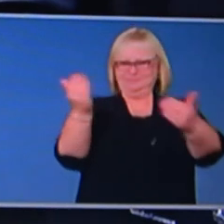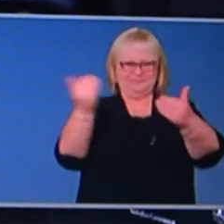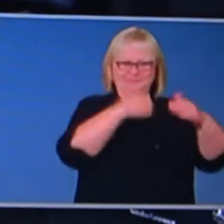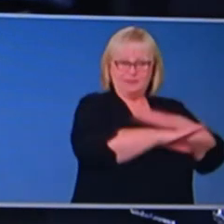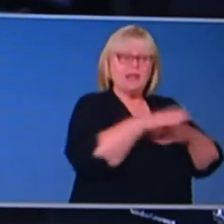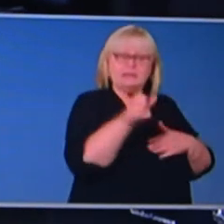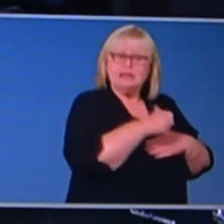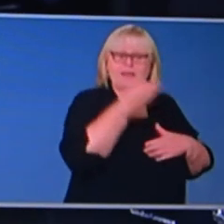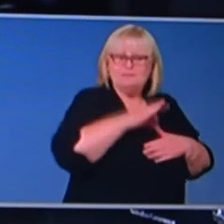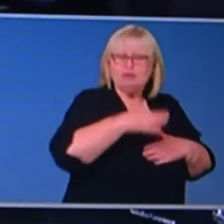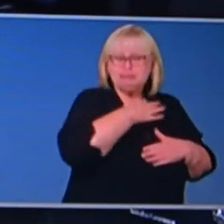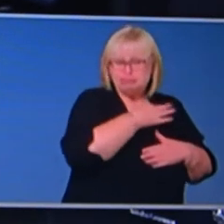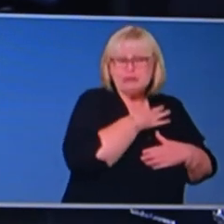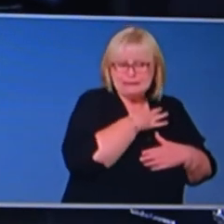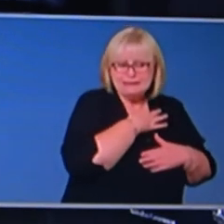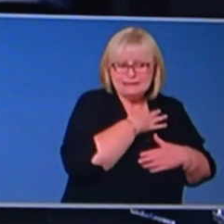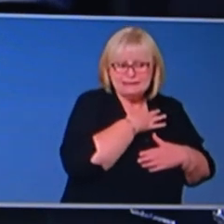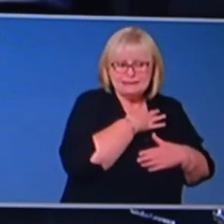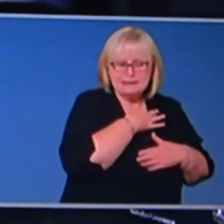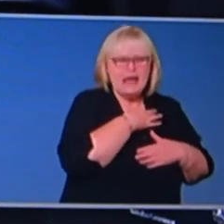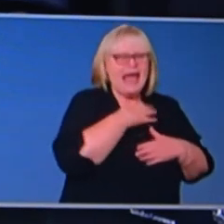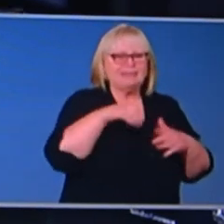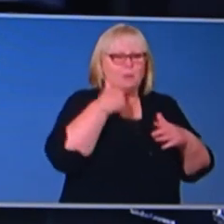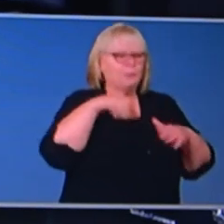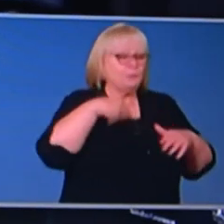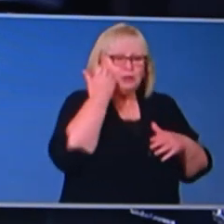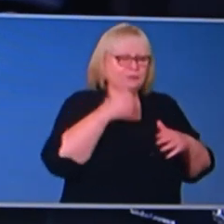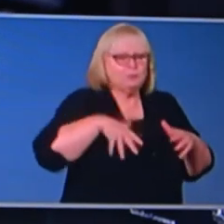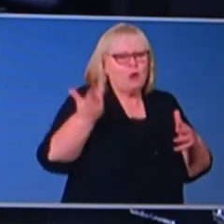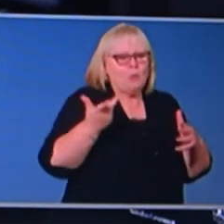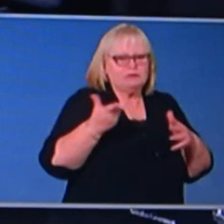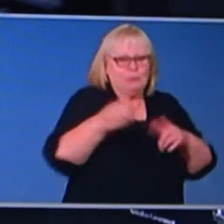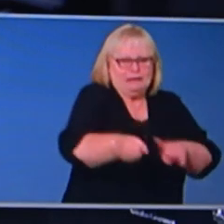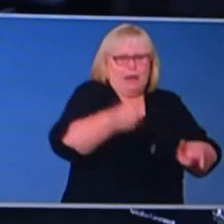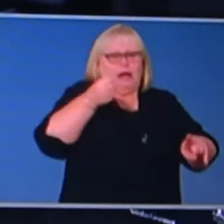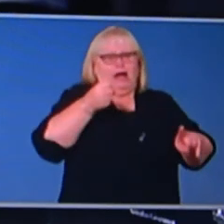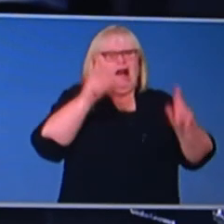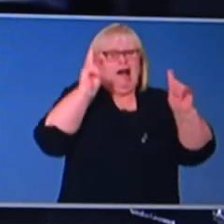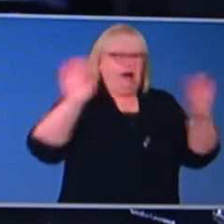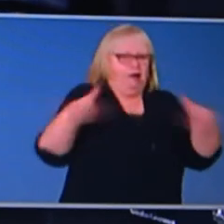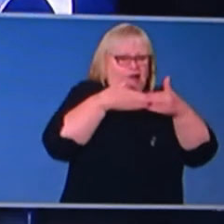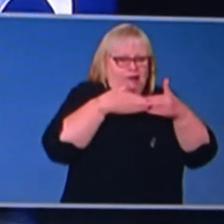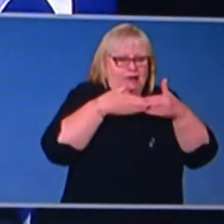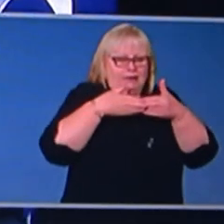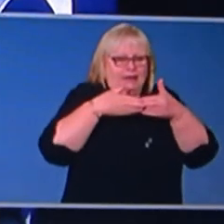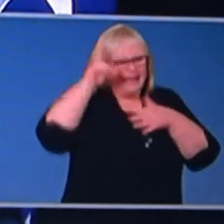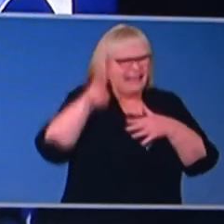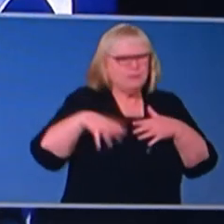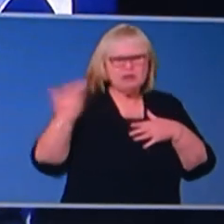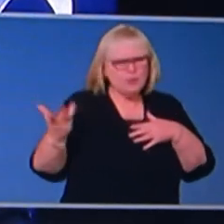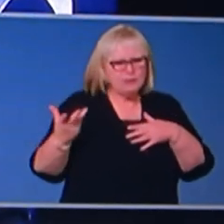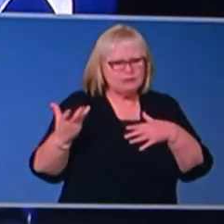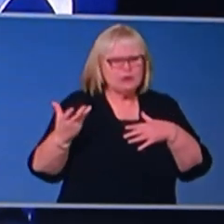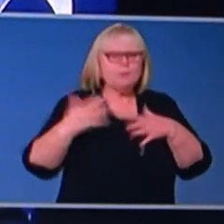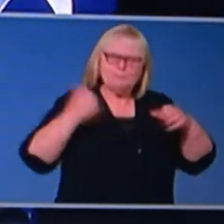risks. And we don't want that to have to be reversed because of the virus getting a run on again. And that's why it's